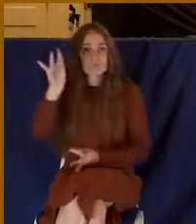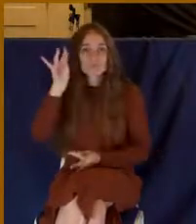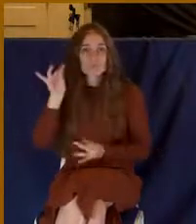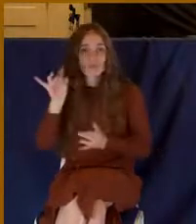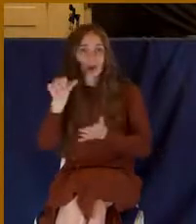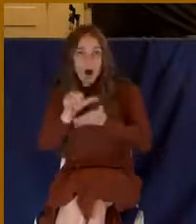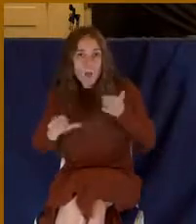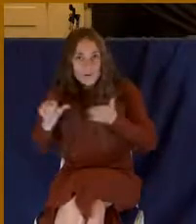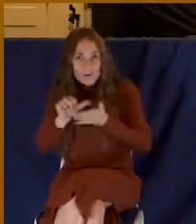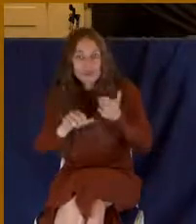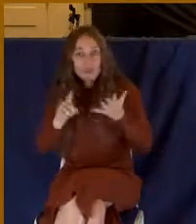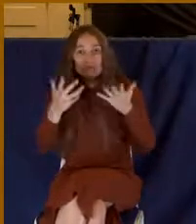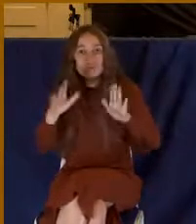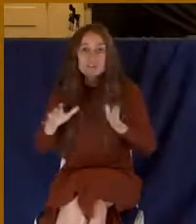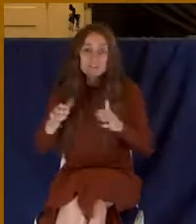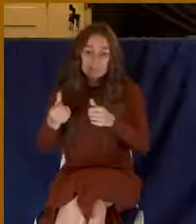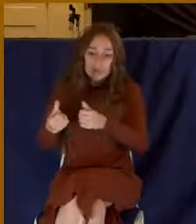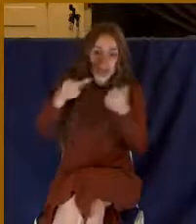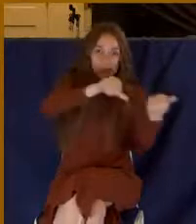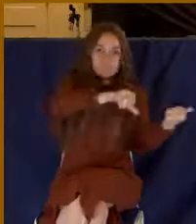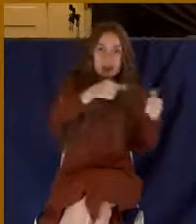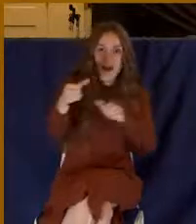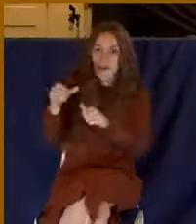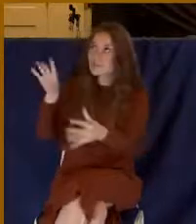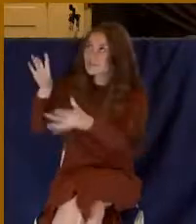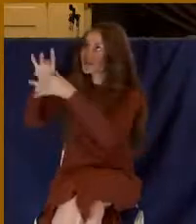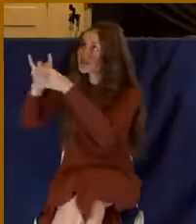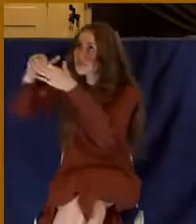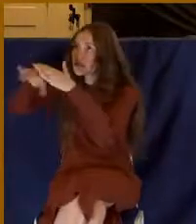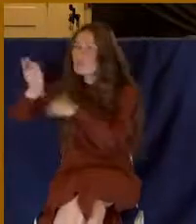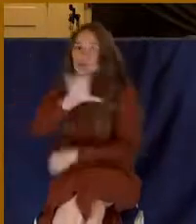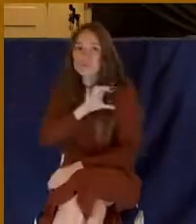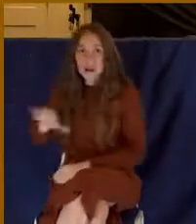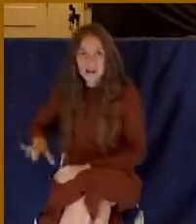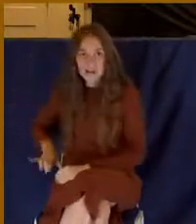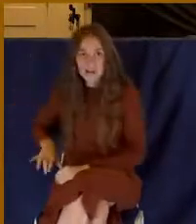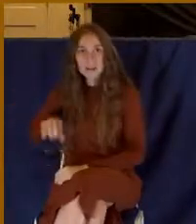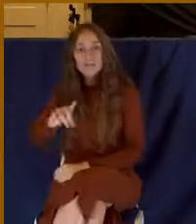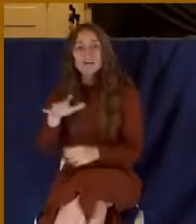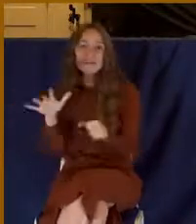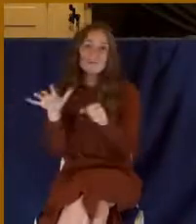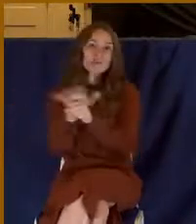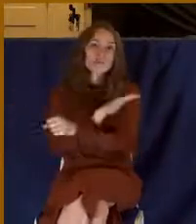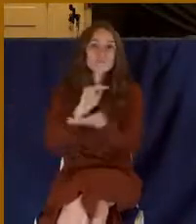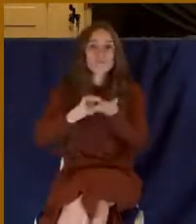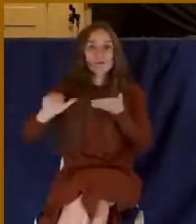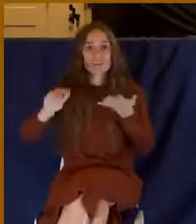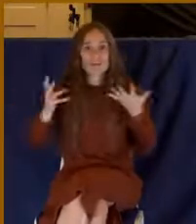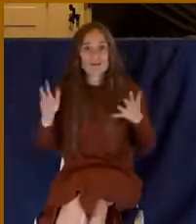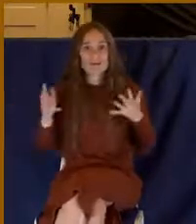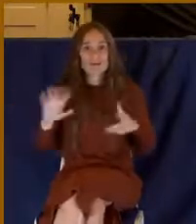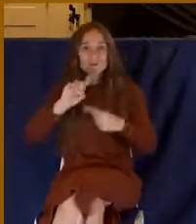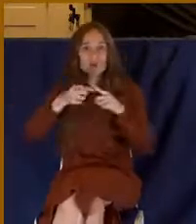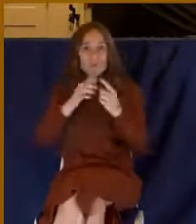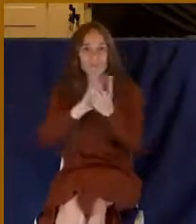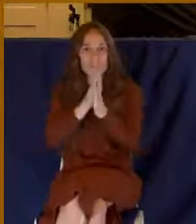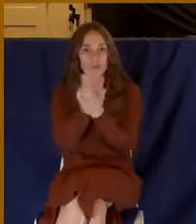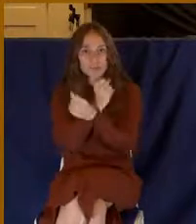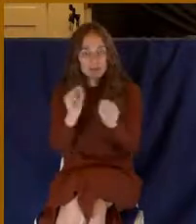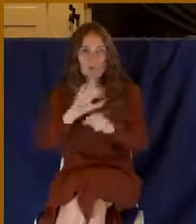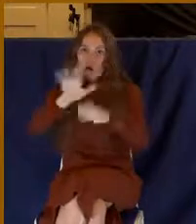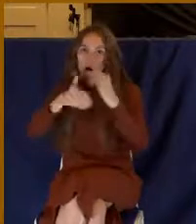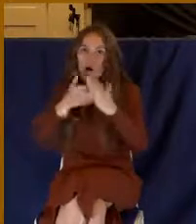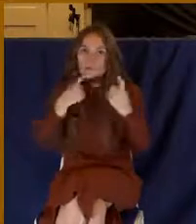You've been baptized into Christ. You've been completely forgiven when you get saved of all of your sins.